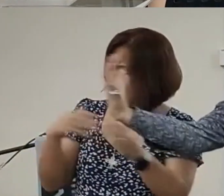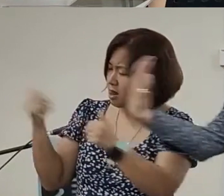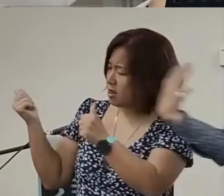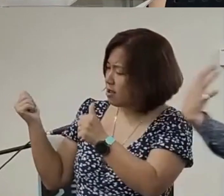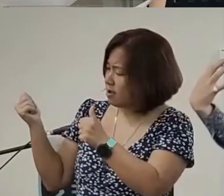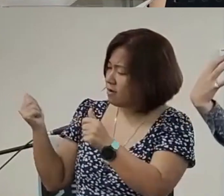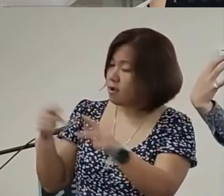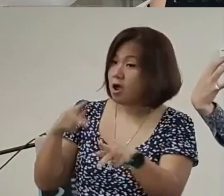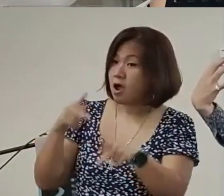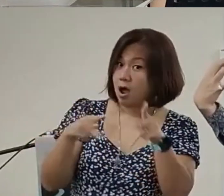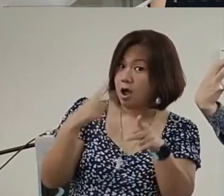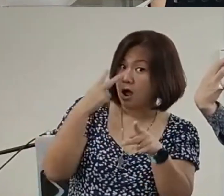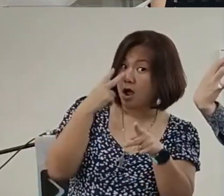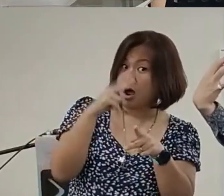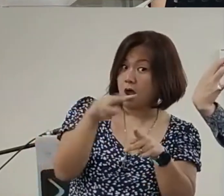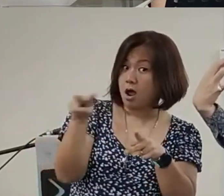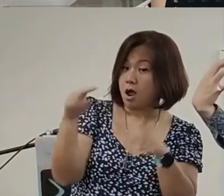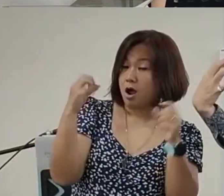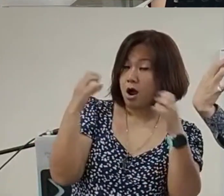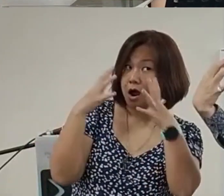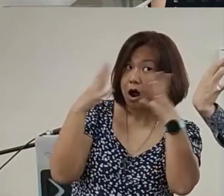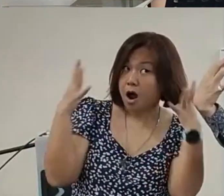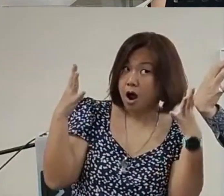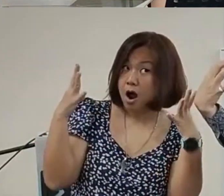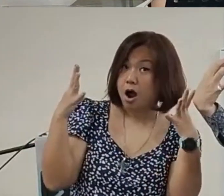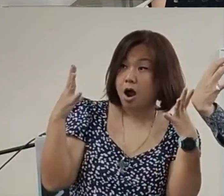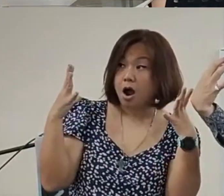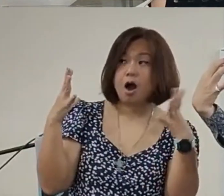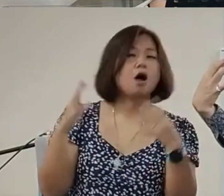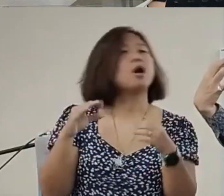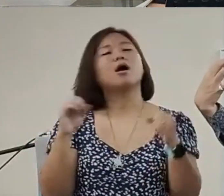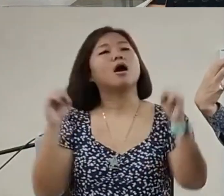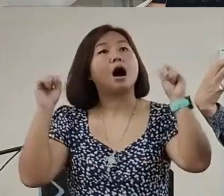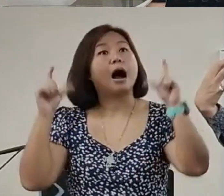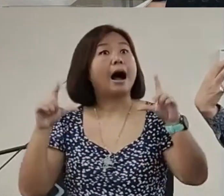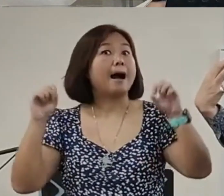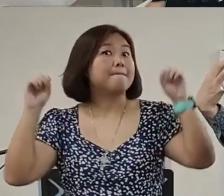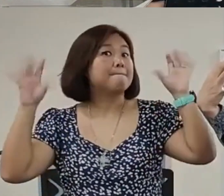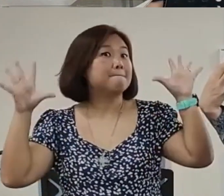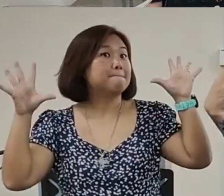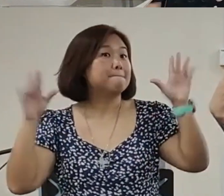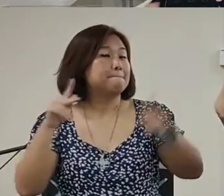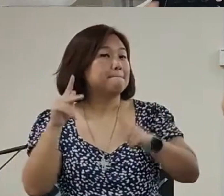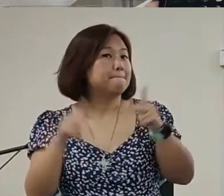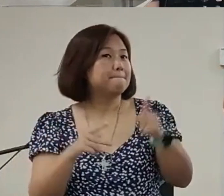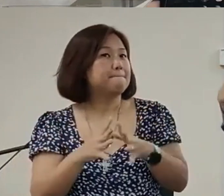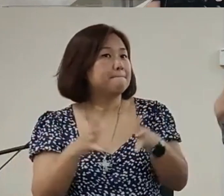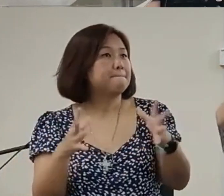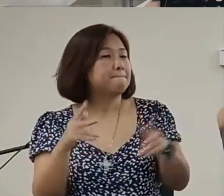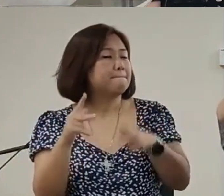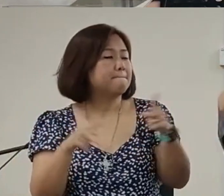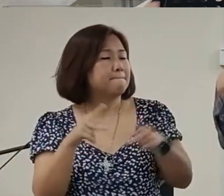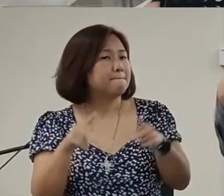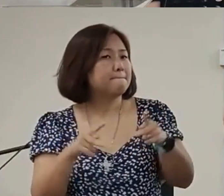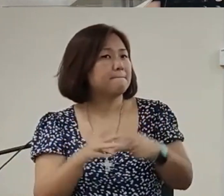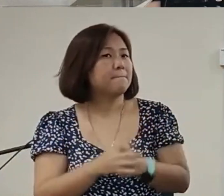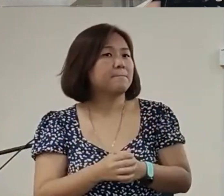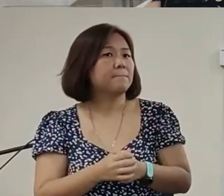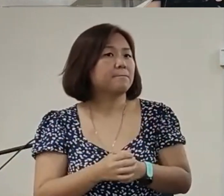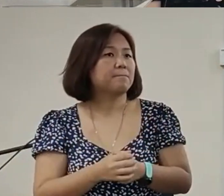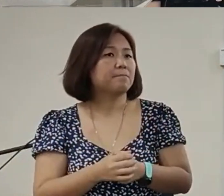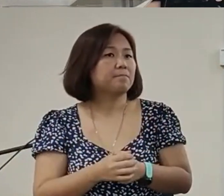-ievers begin to watch whoa they have an amazing they are an amazing bunch of fearless people then as a